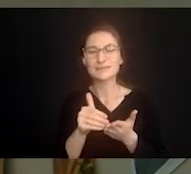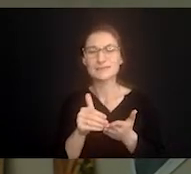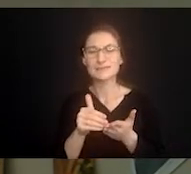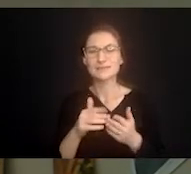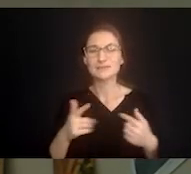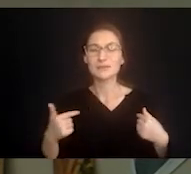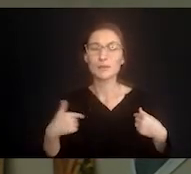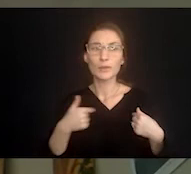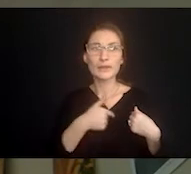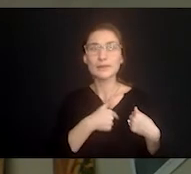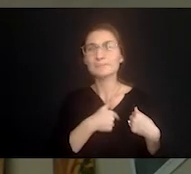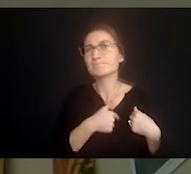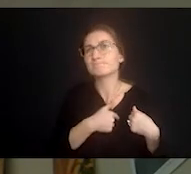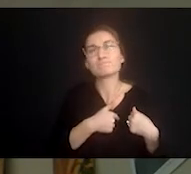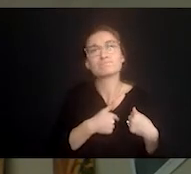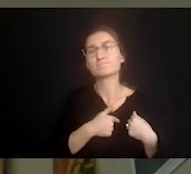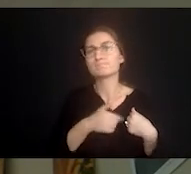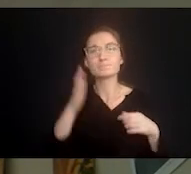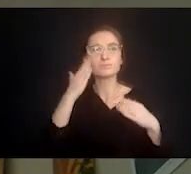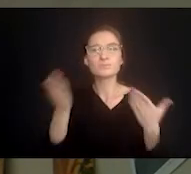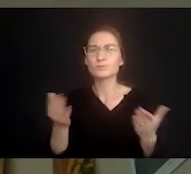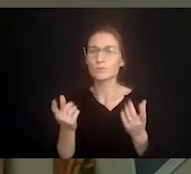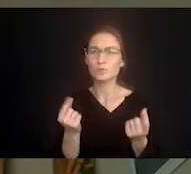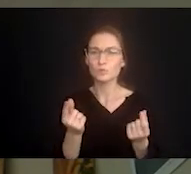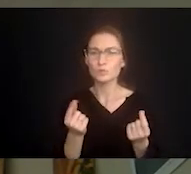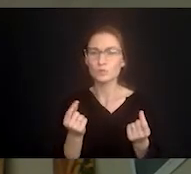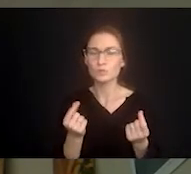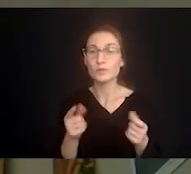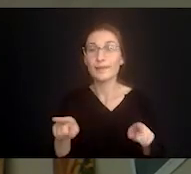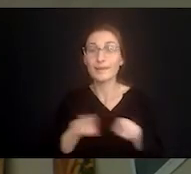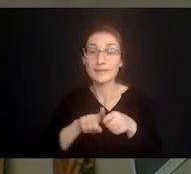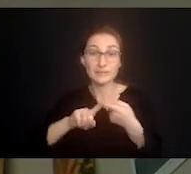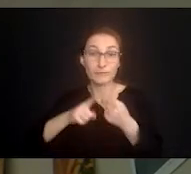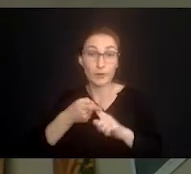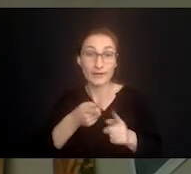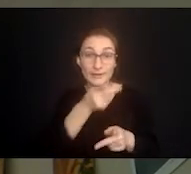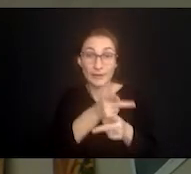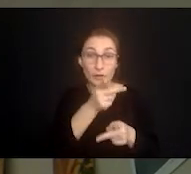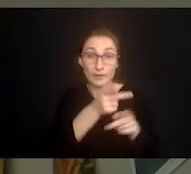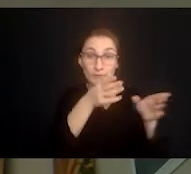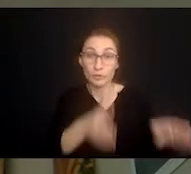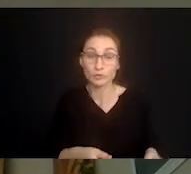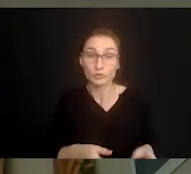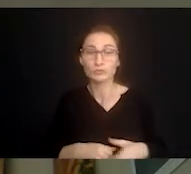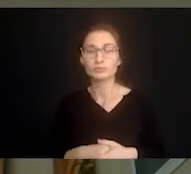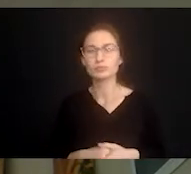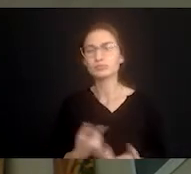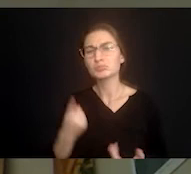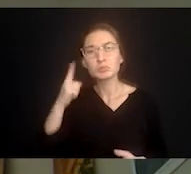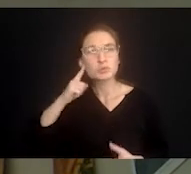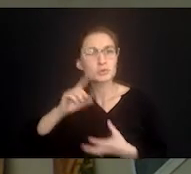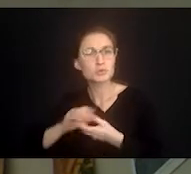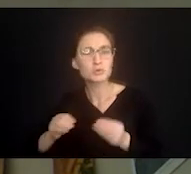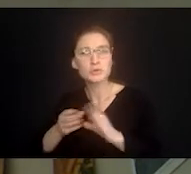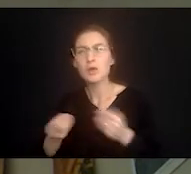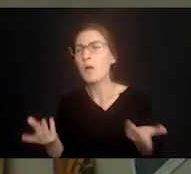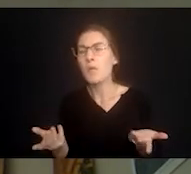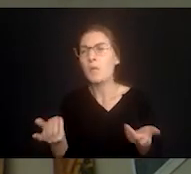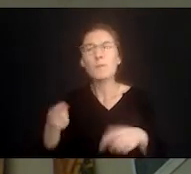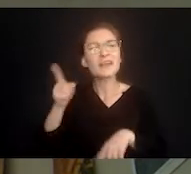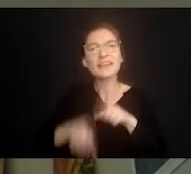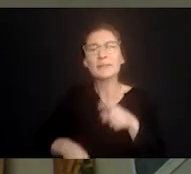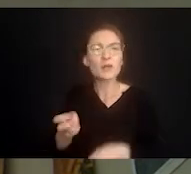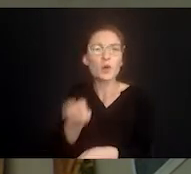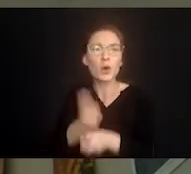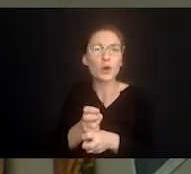times we're just not sure what to do as being a friend of a caregiver we hear stories and we think it can't possibly be